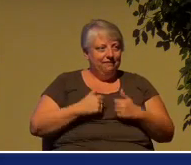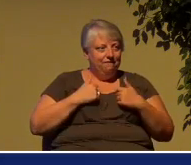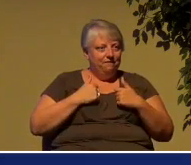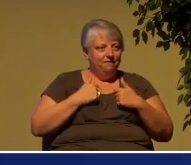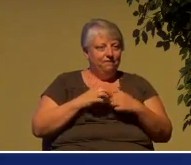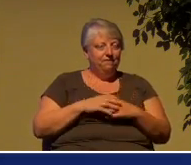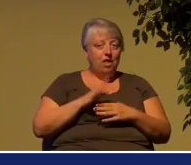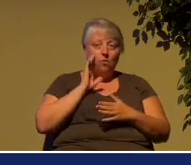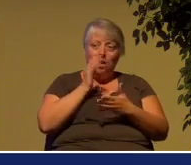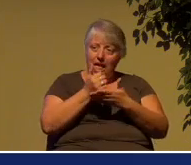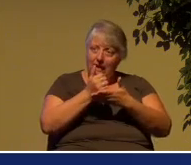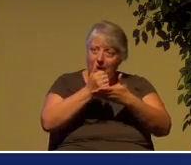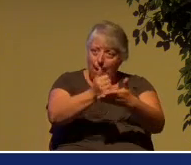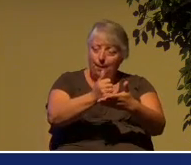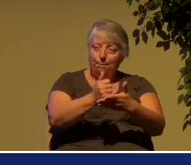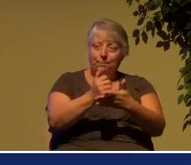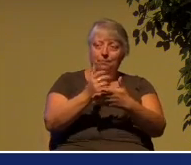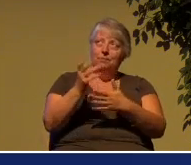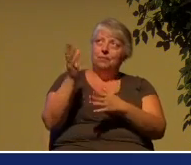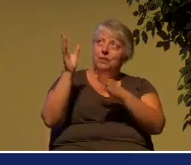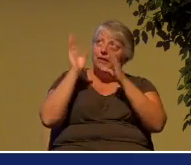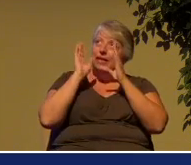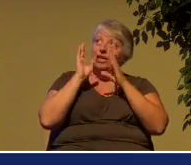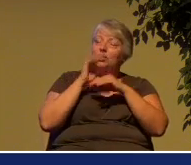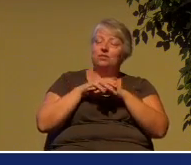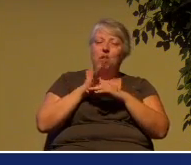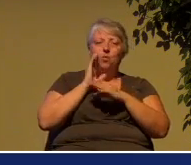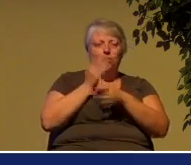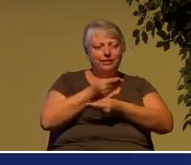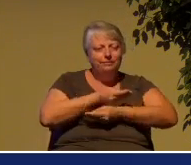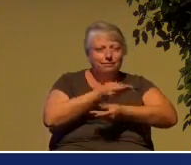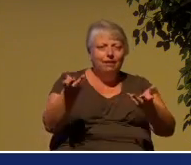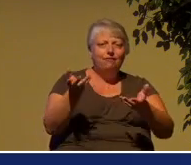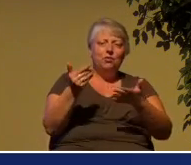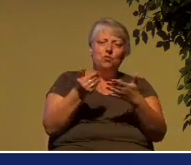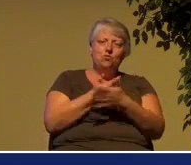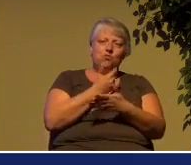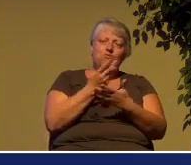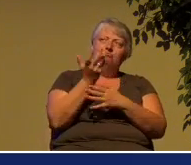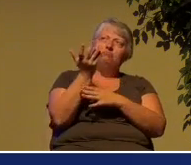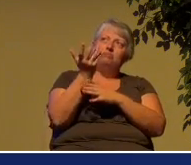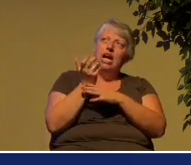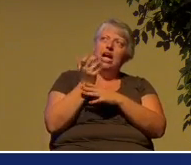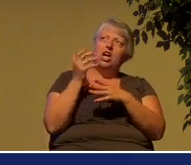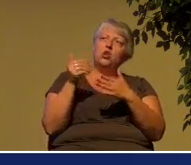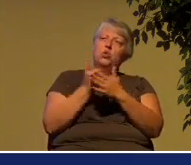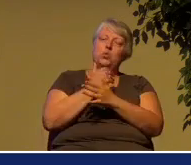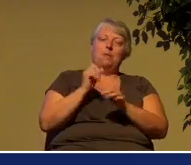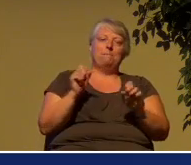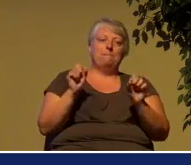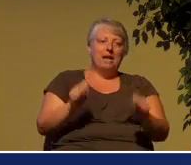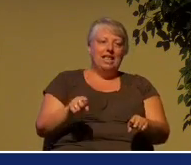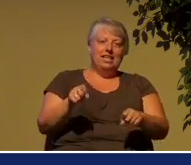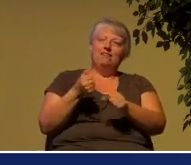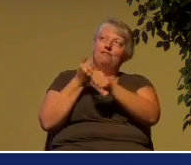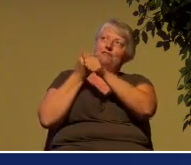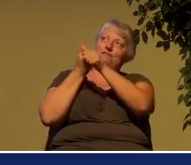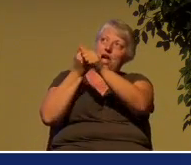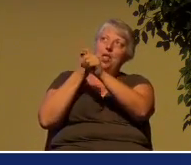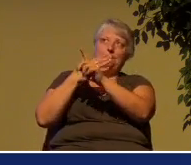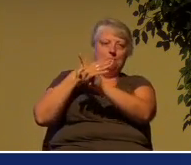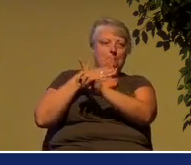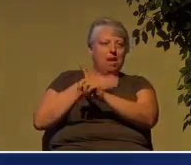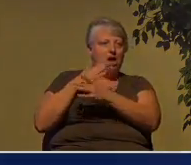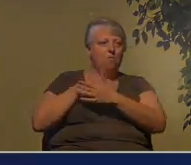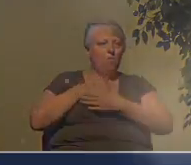hear me. I will give you a new desire and a new ability to do my will for my